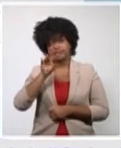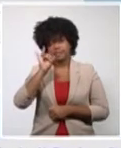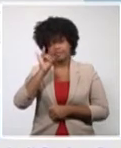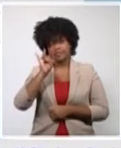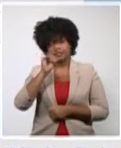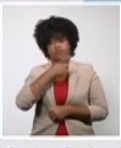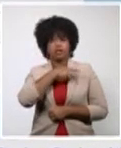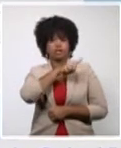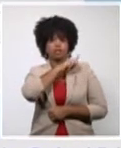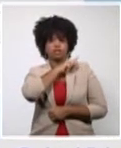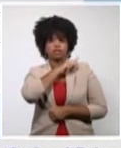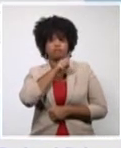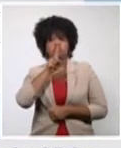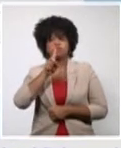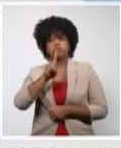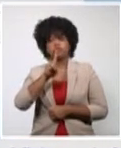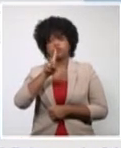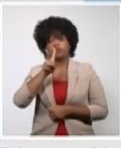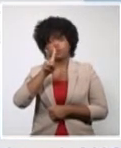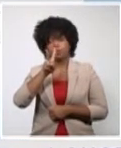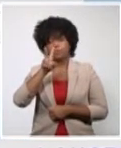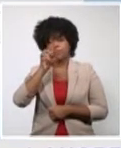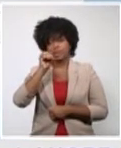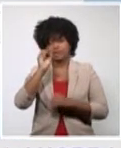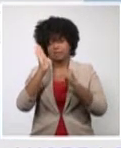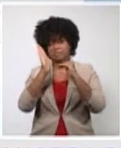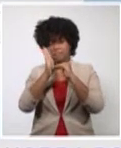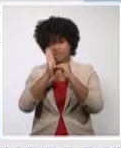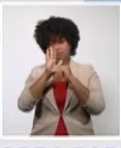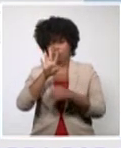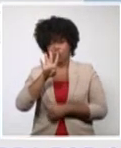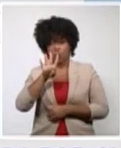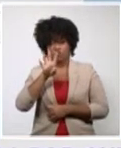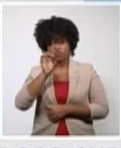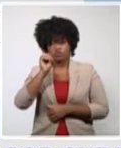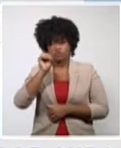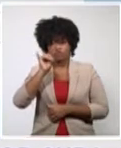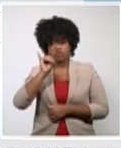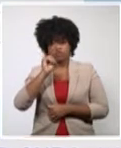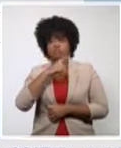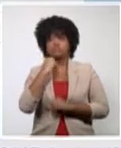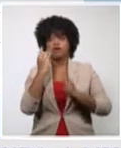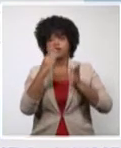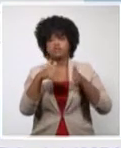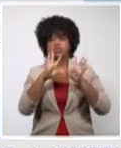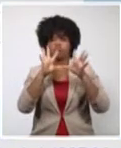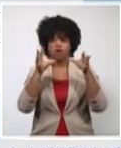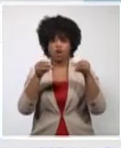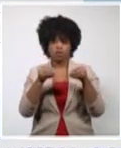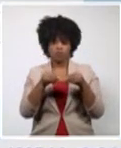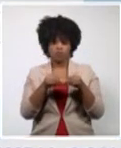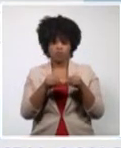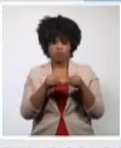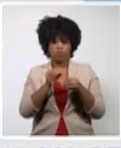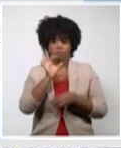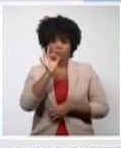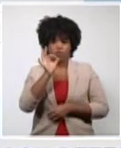3,337 people died in the region yesterday for a cumulative of 120